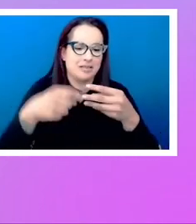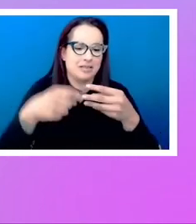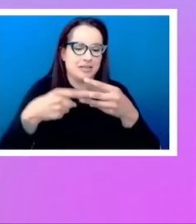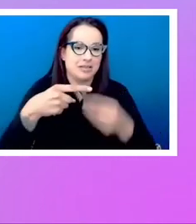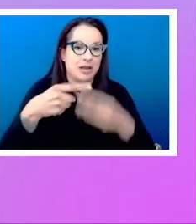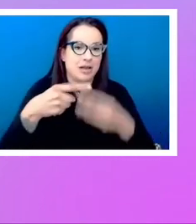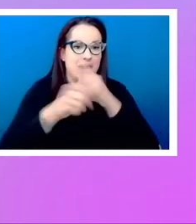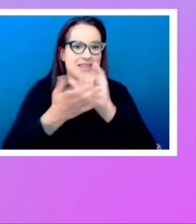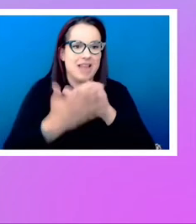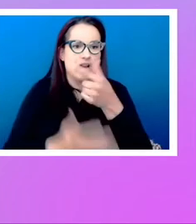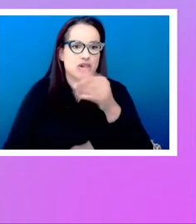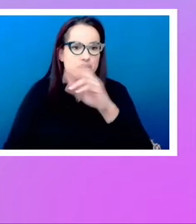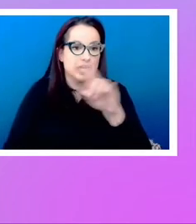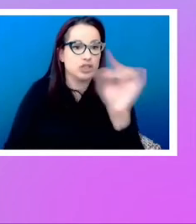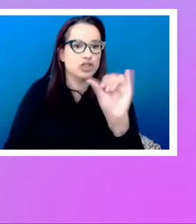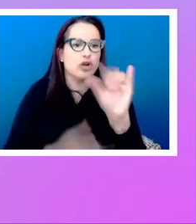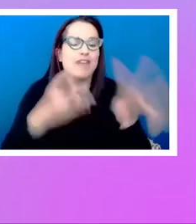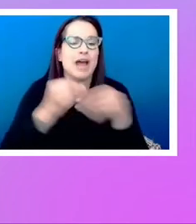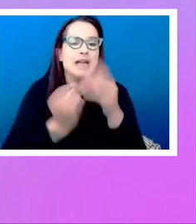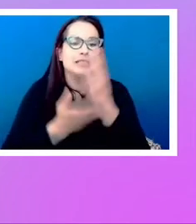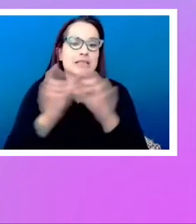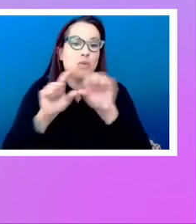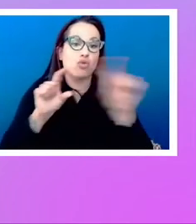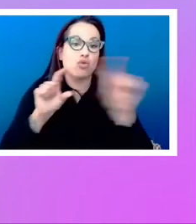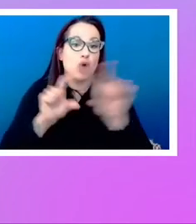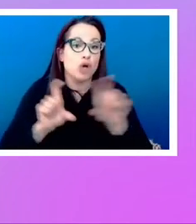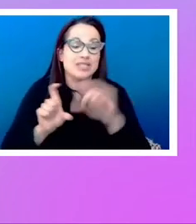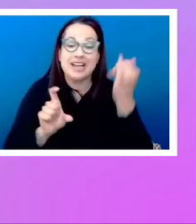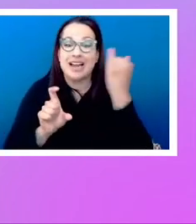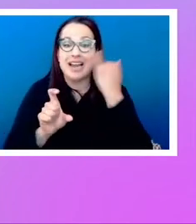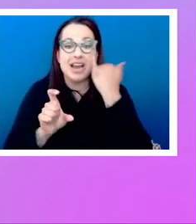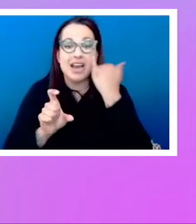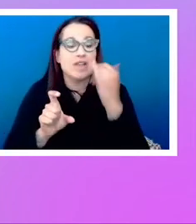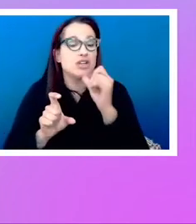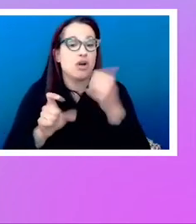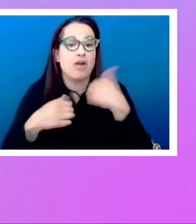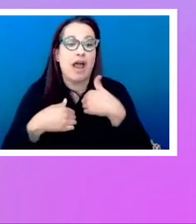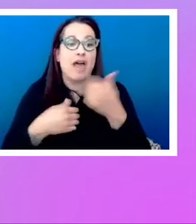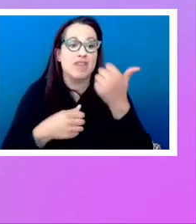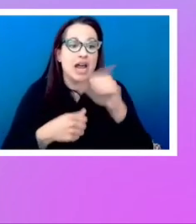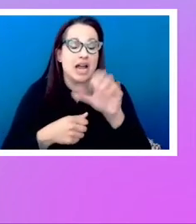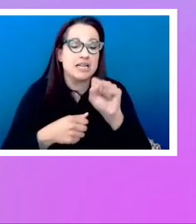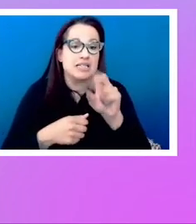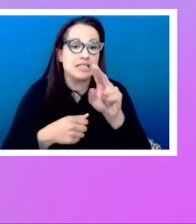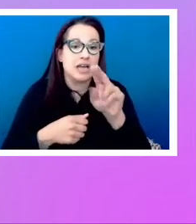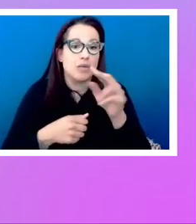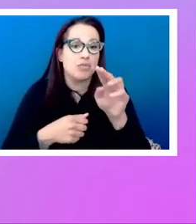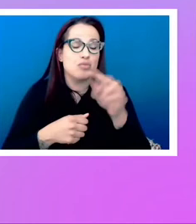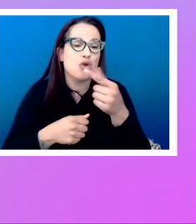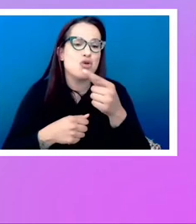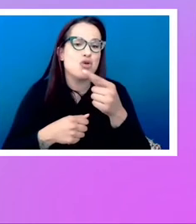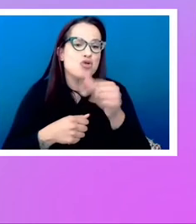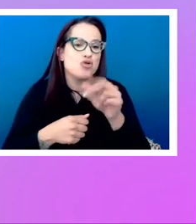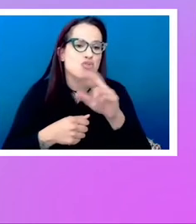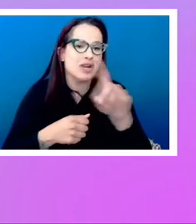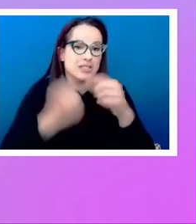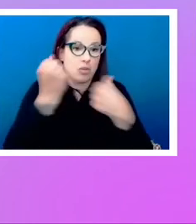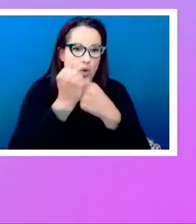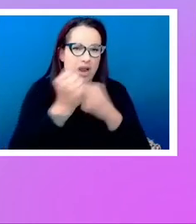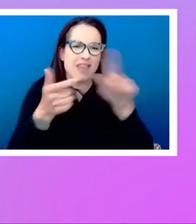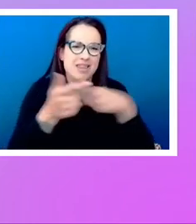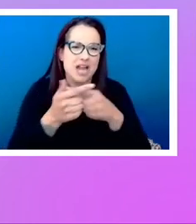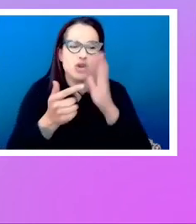some rows. And if I don't have subgrid support, it will just display as we saw with the sort of slightly wonky headings.